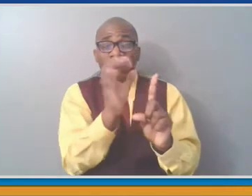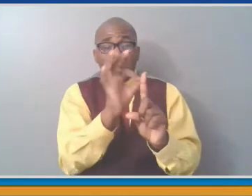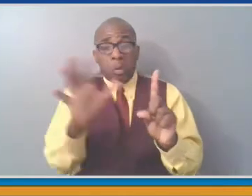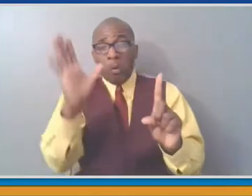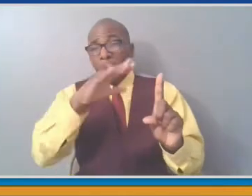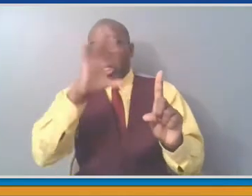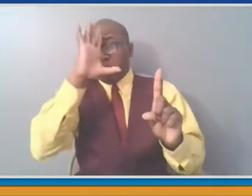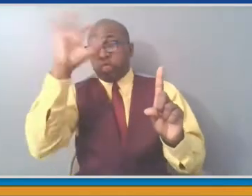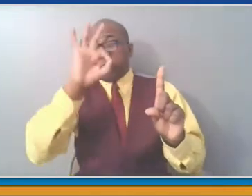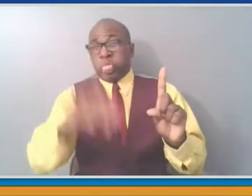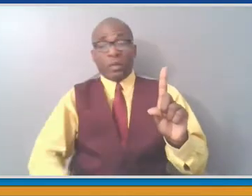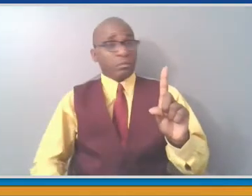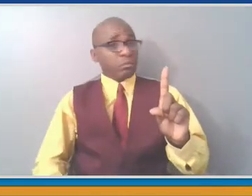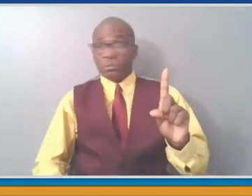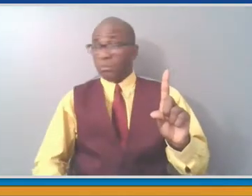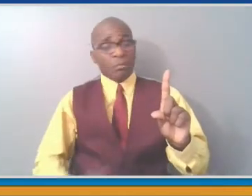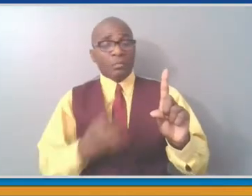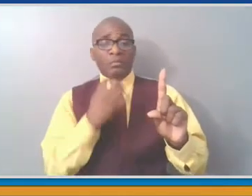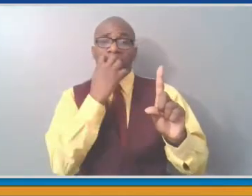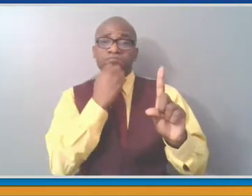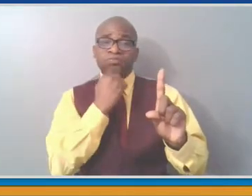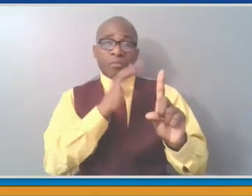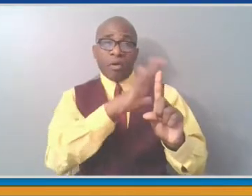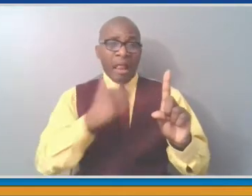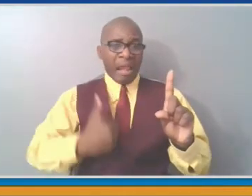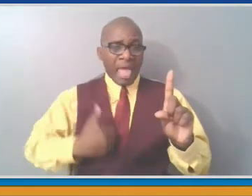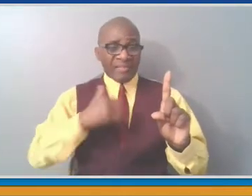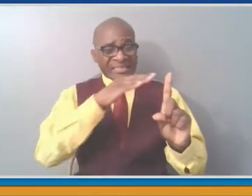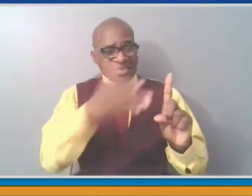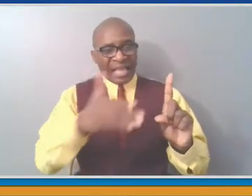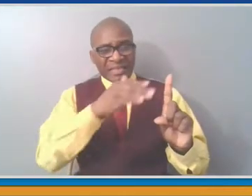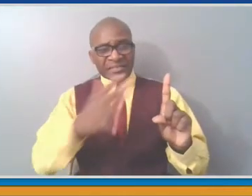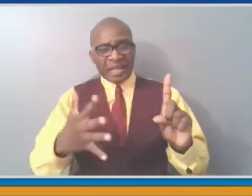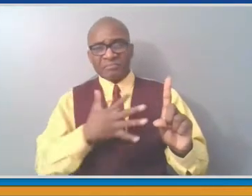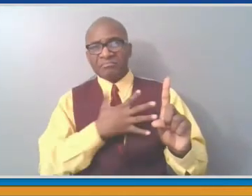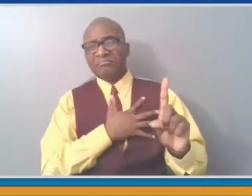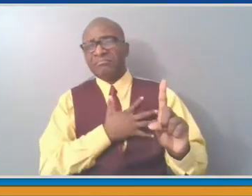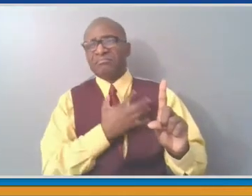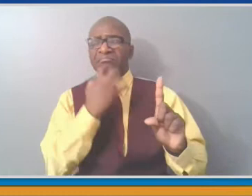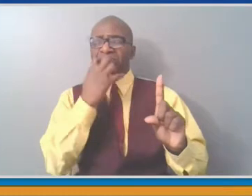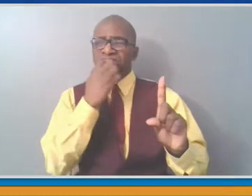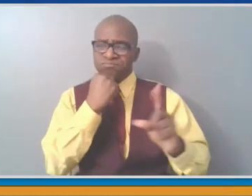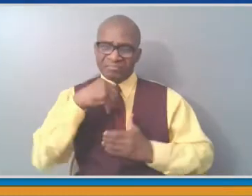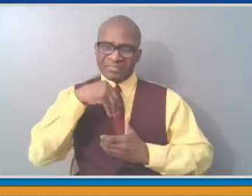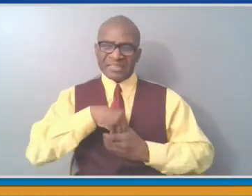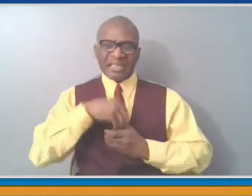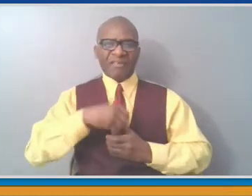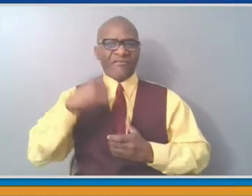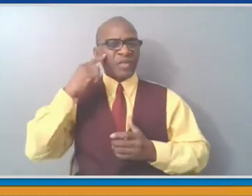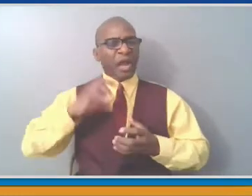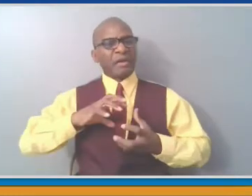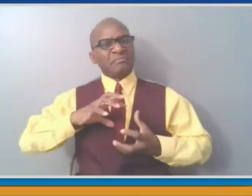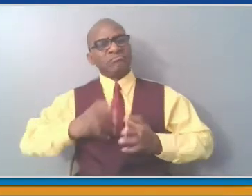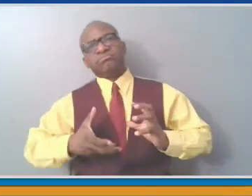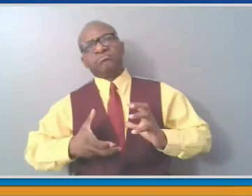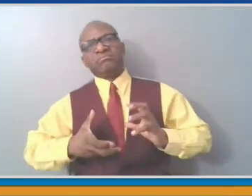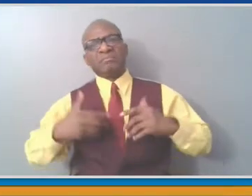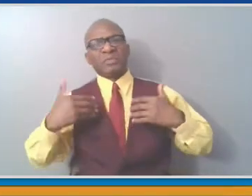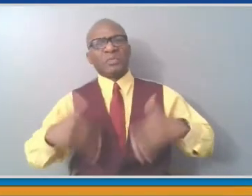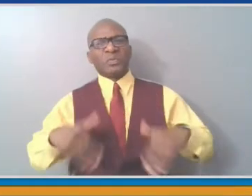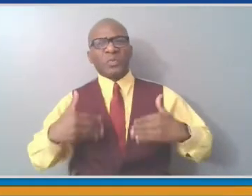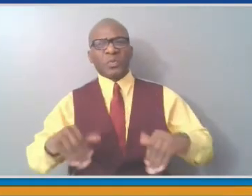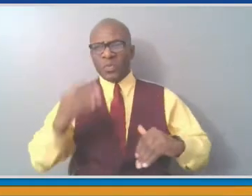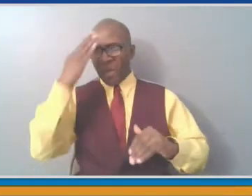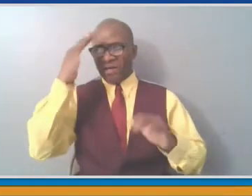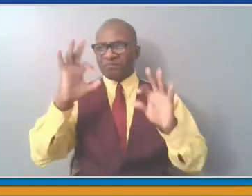lower trend in active cases, a lower trend in hospitalizations, and a lower trend in fatality, all points to something very positive happening. You're hearing different